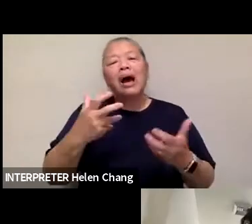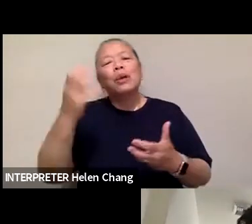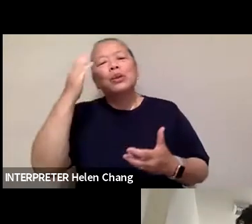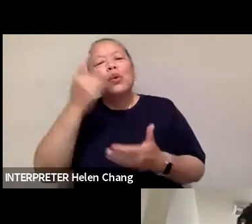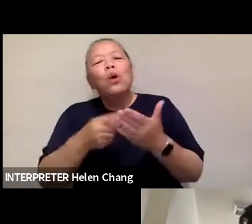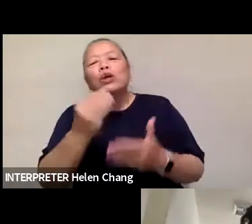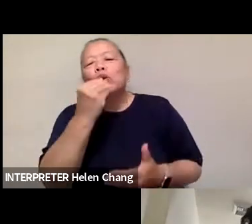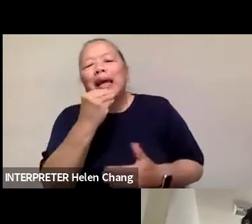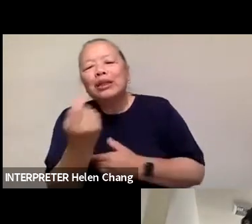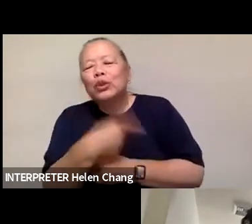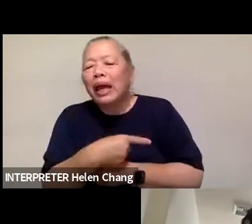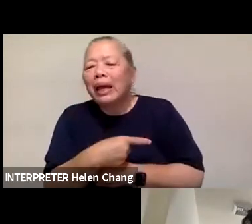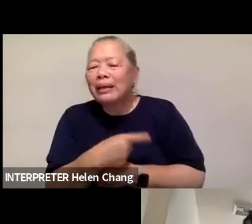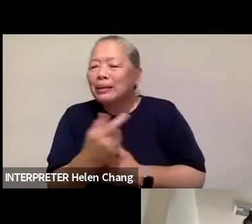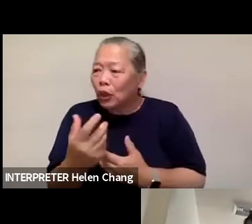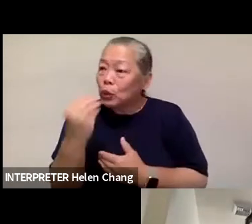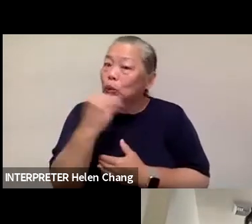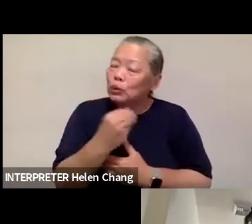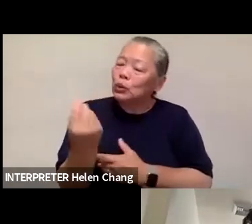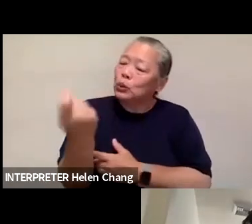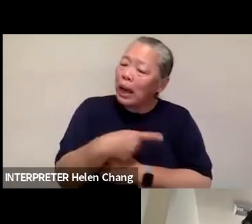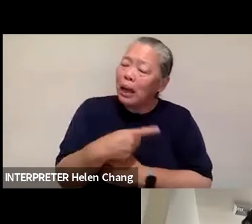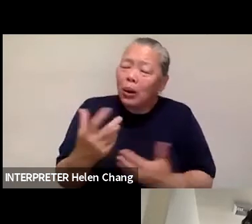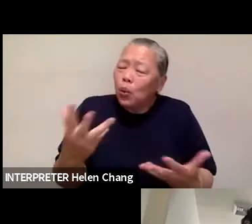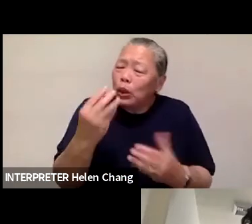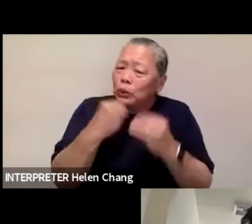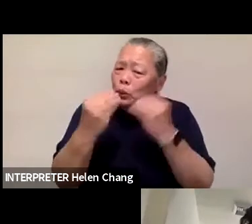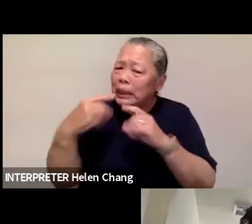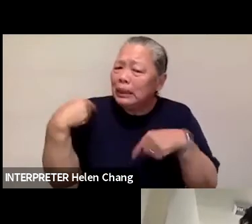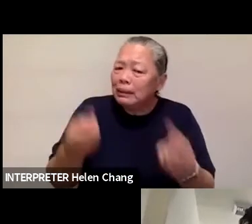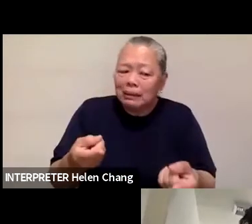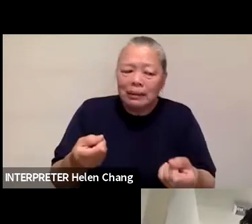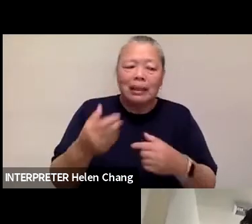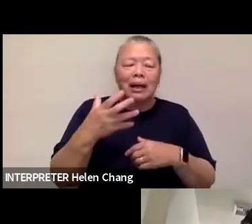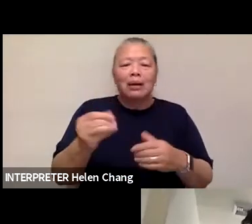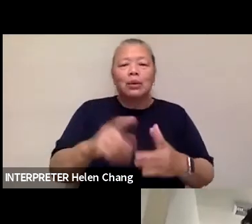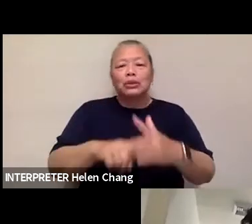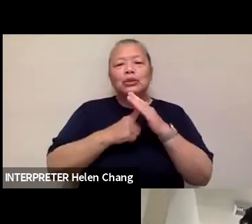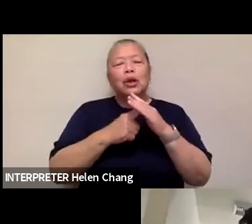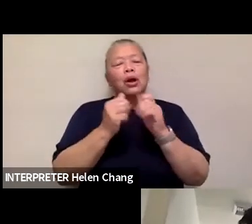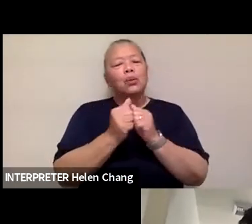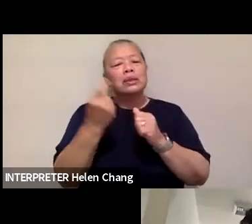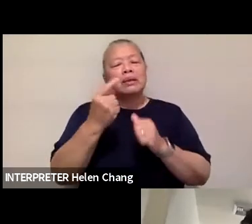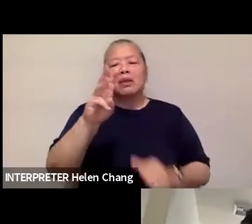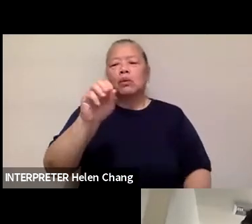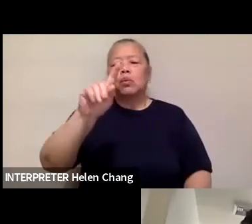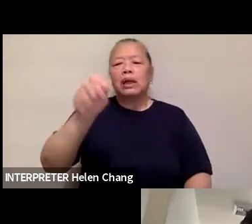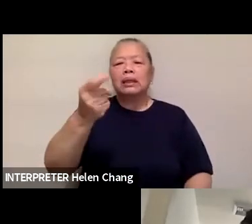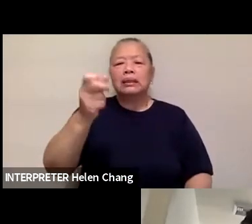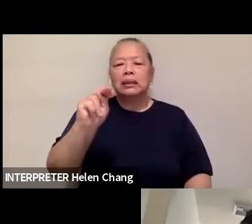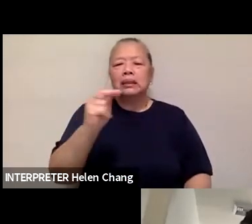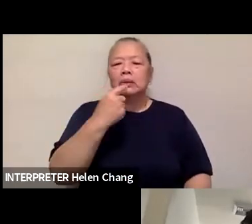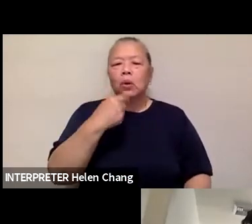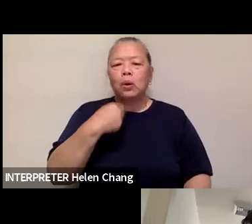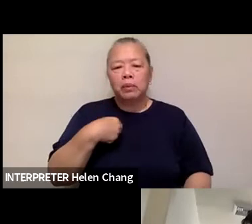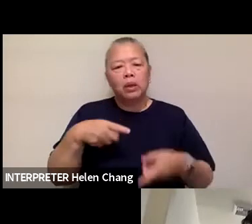So what did you eat today? And I'd like to just start us off with actually something that Wellington shared as we